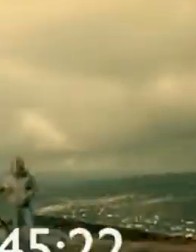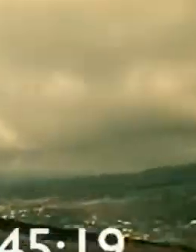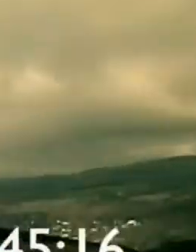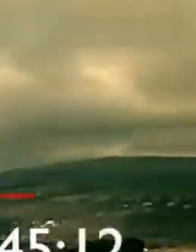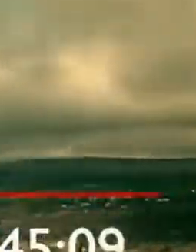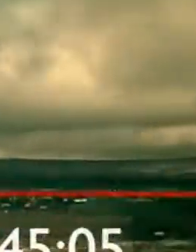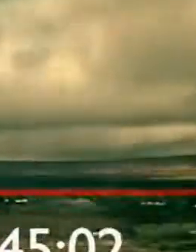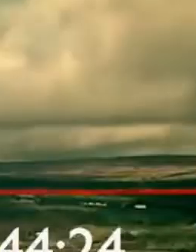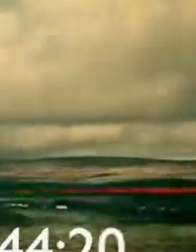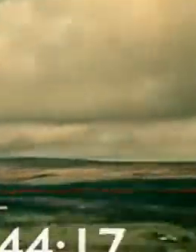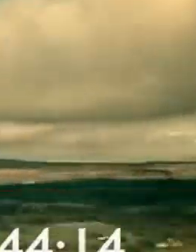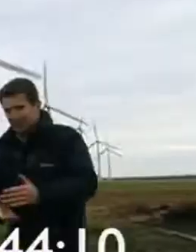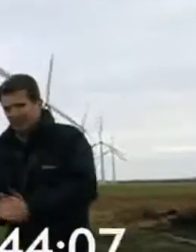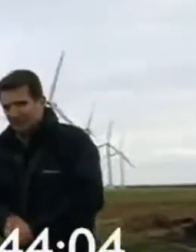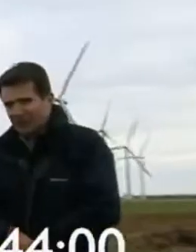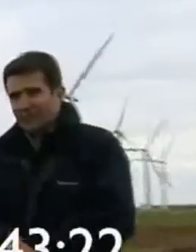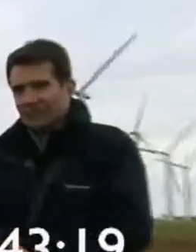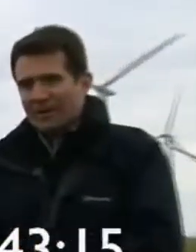media.